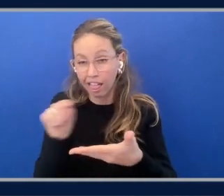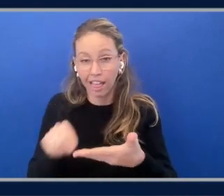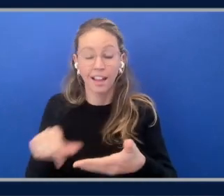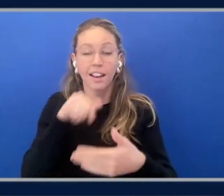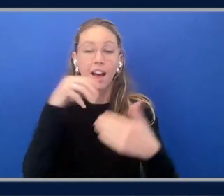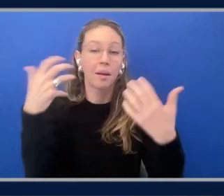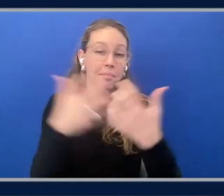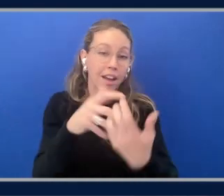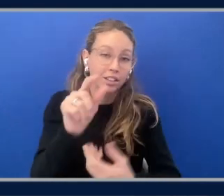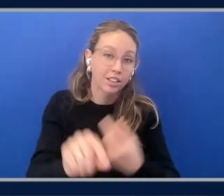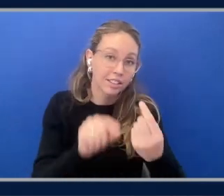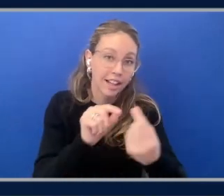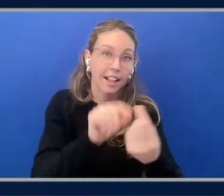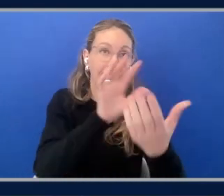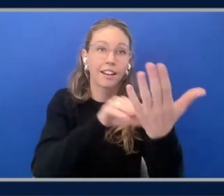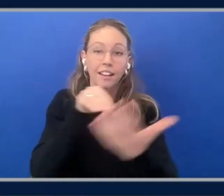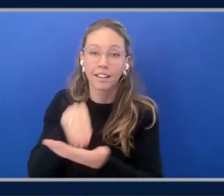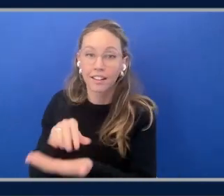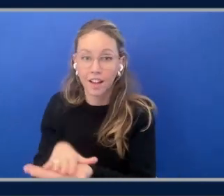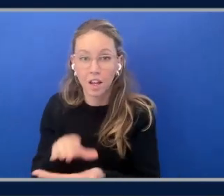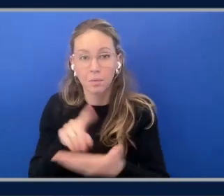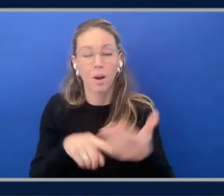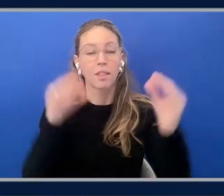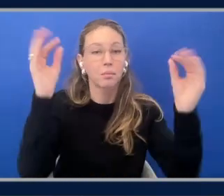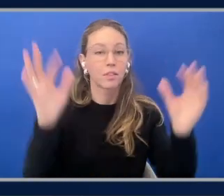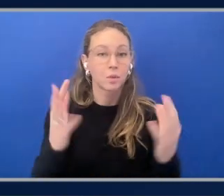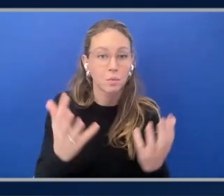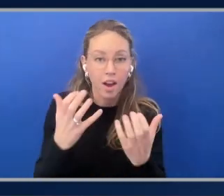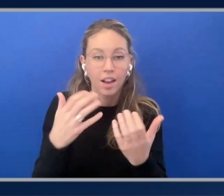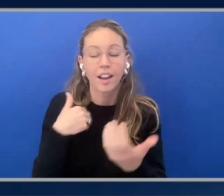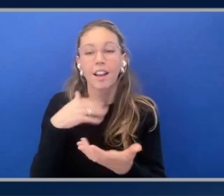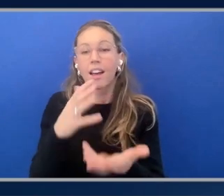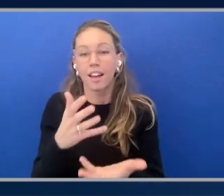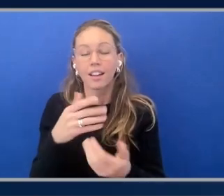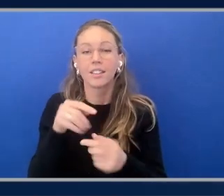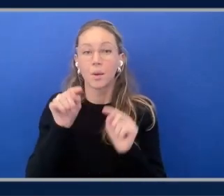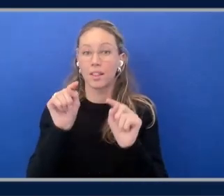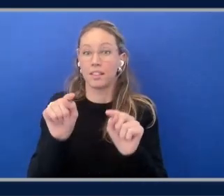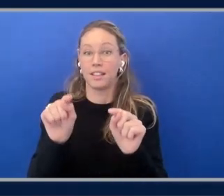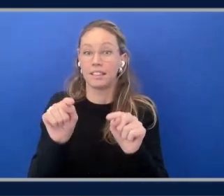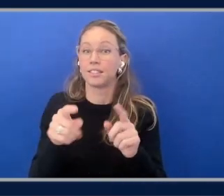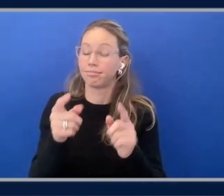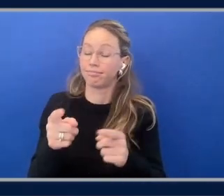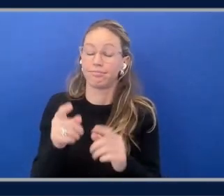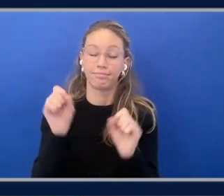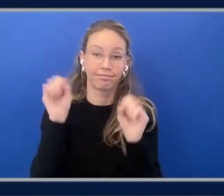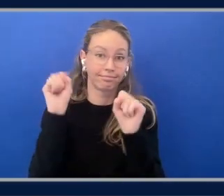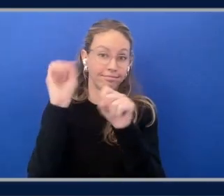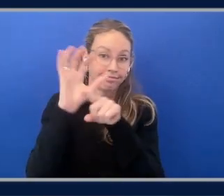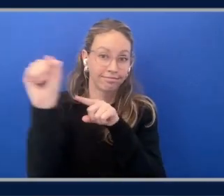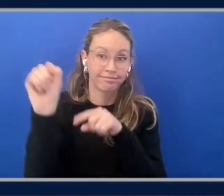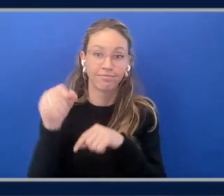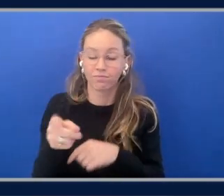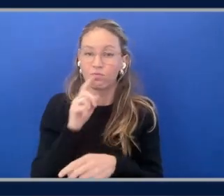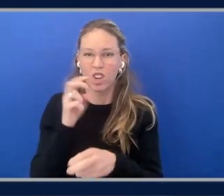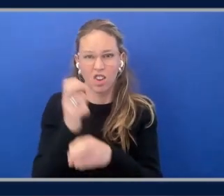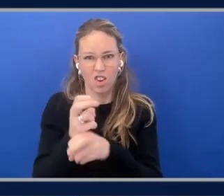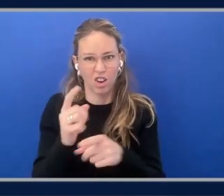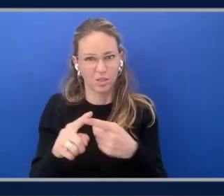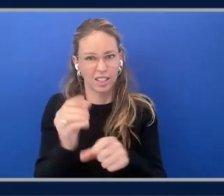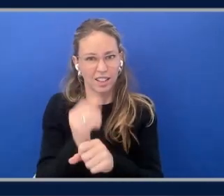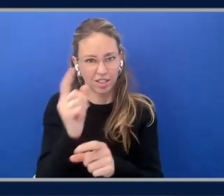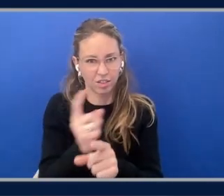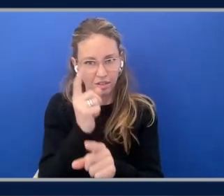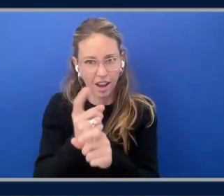exactly what the instructor or professor was looking for. This is, this is pretty fantastic. I mean, this is hard to get right, even with the